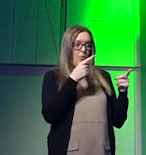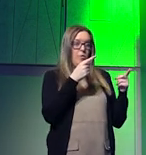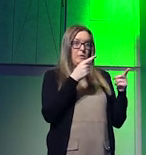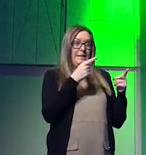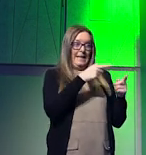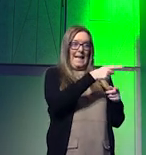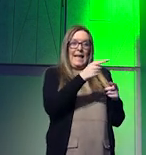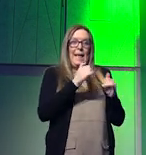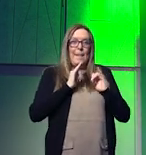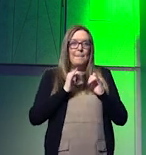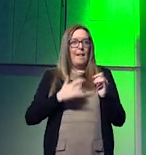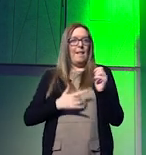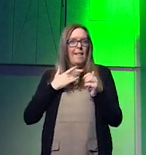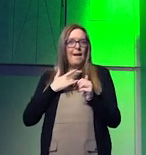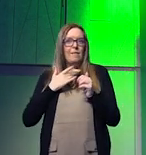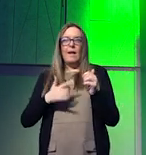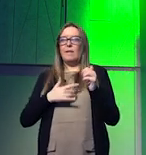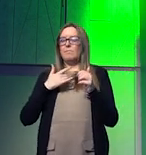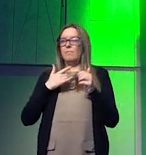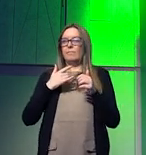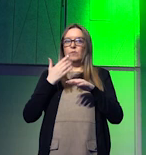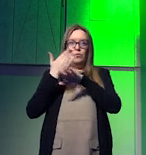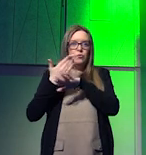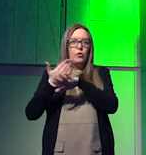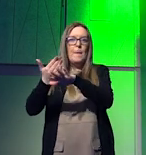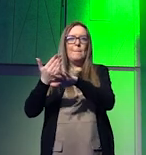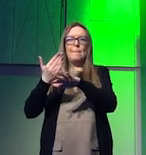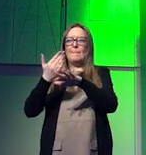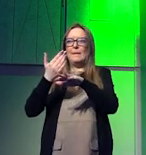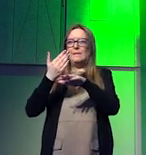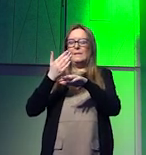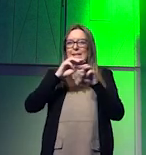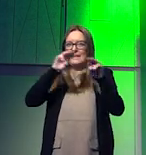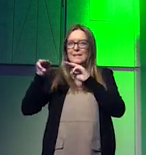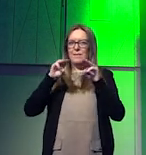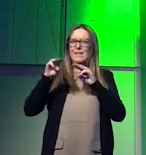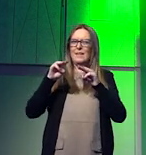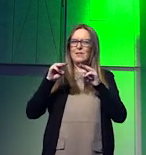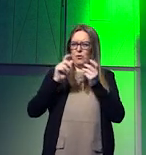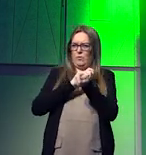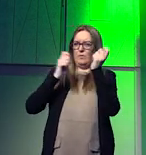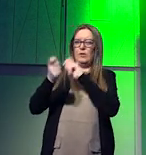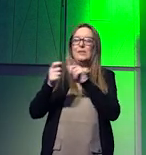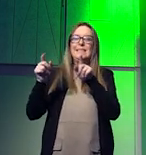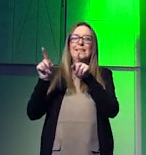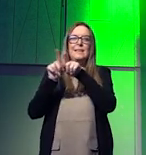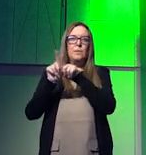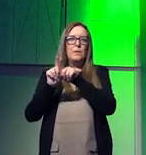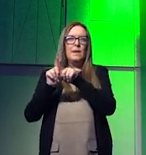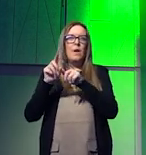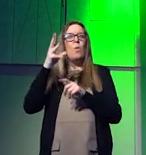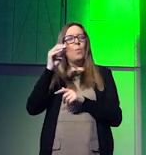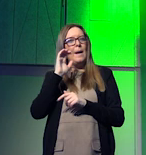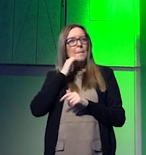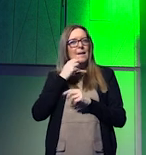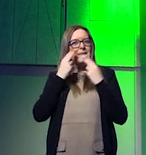the livelihoods complex human civilizations are also moving quite simply because the natural resource